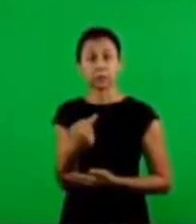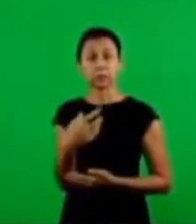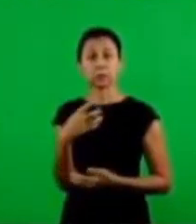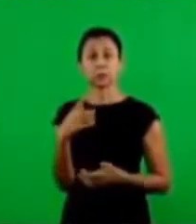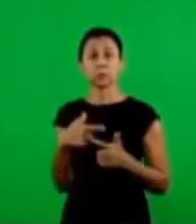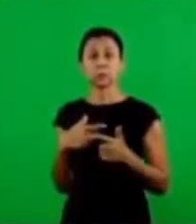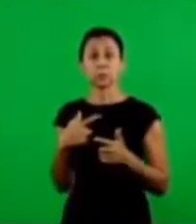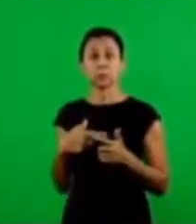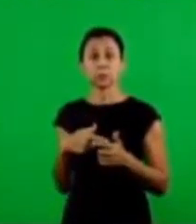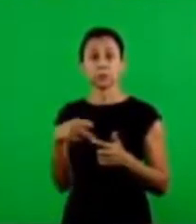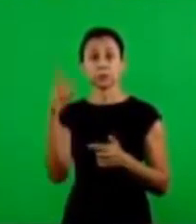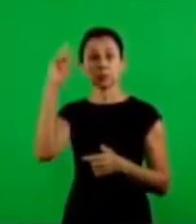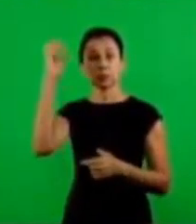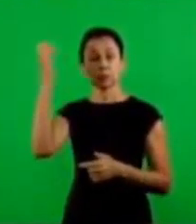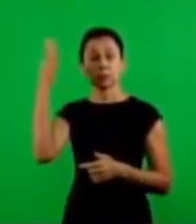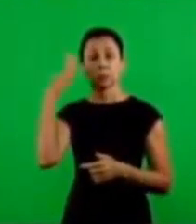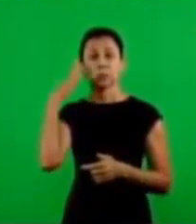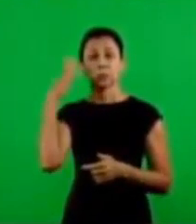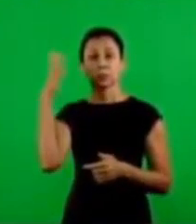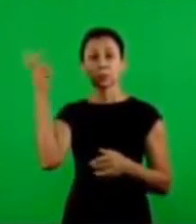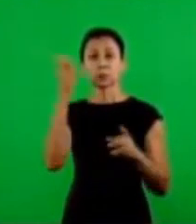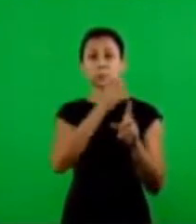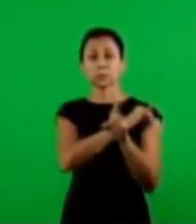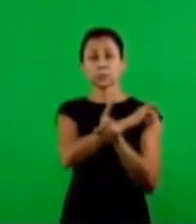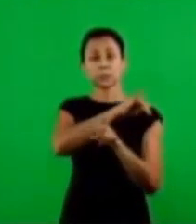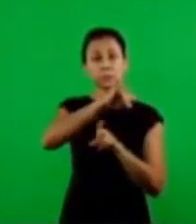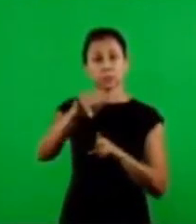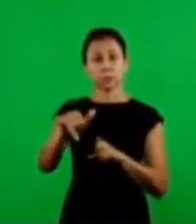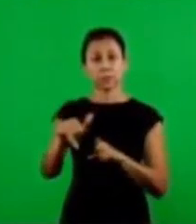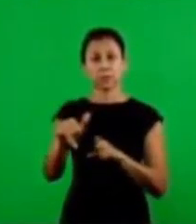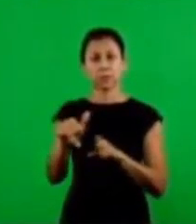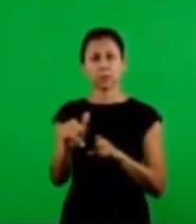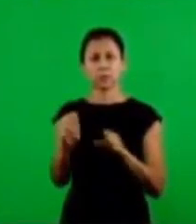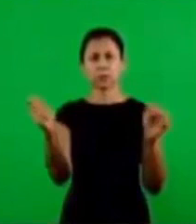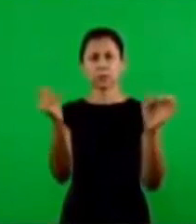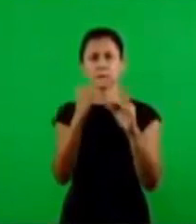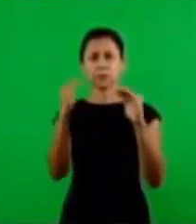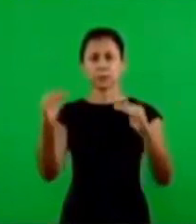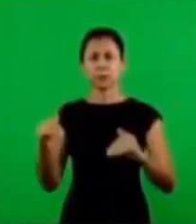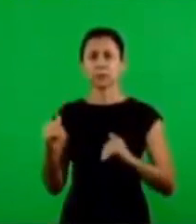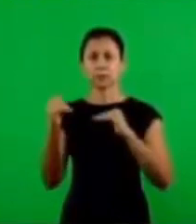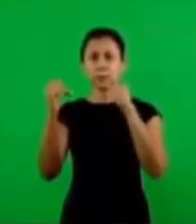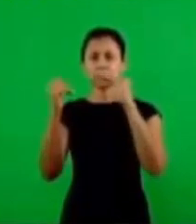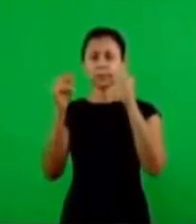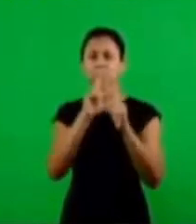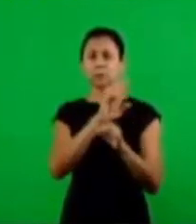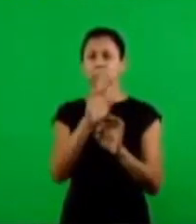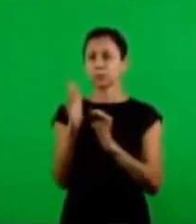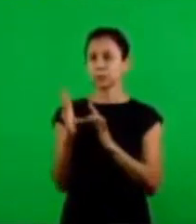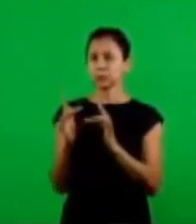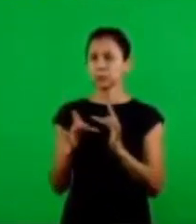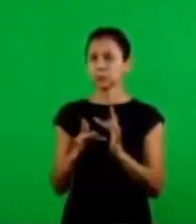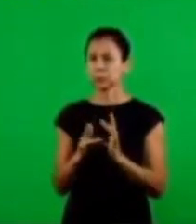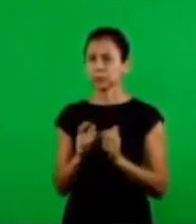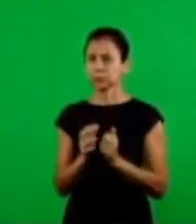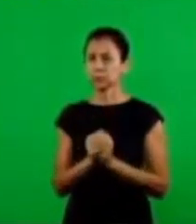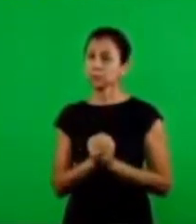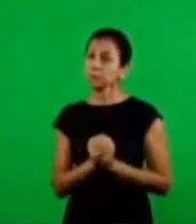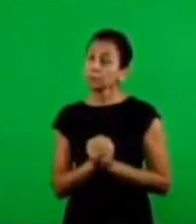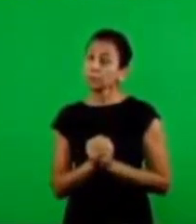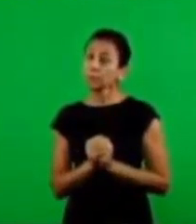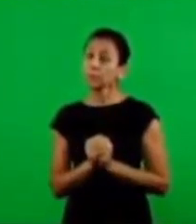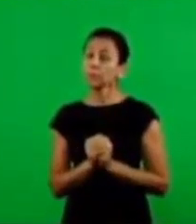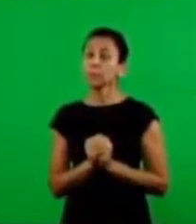glorification to the name of the lord jesus and we open up a parenthesis